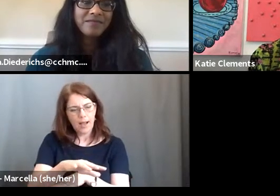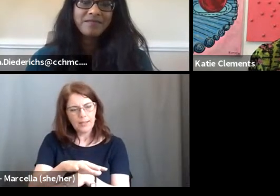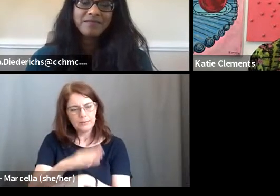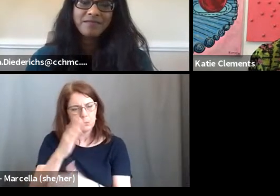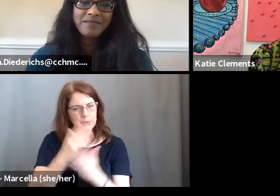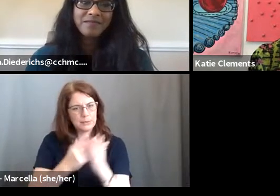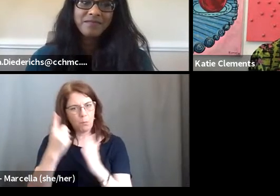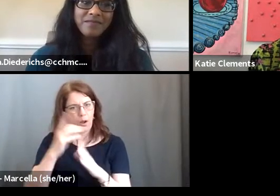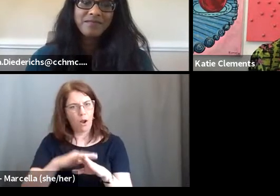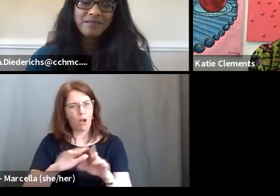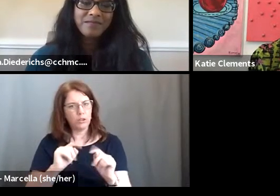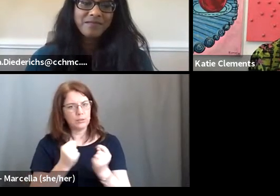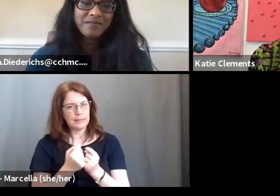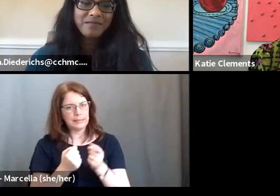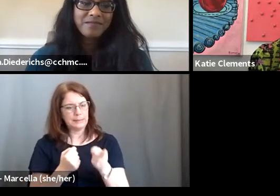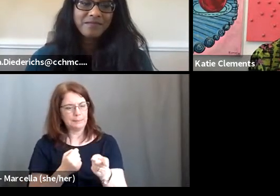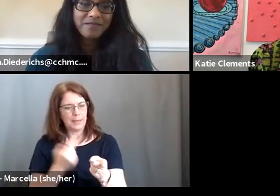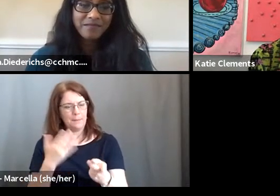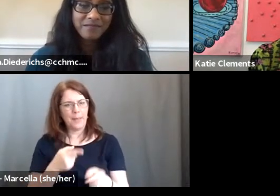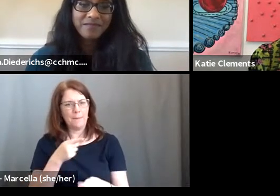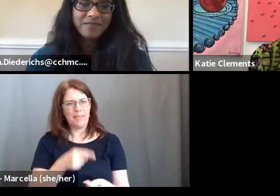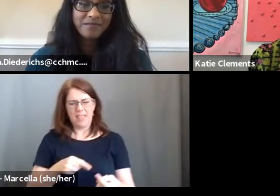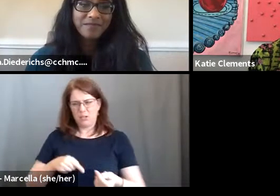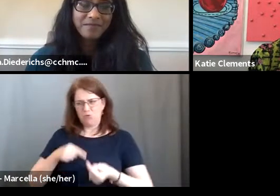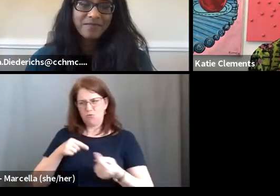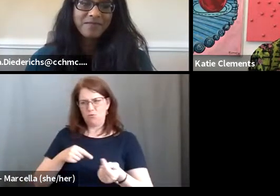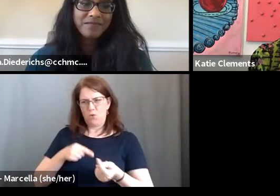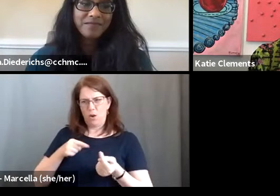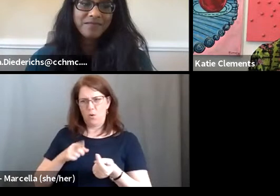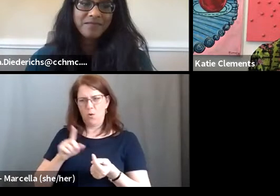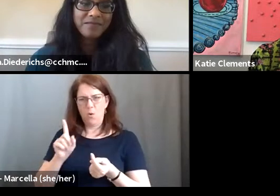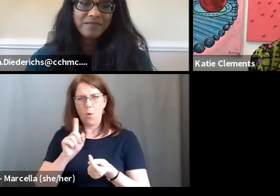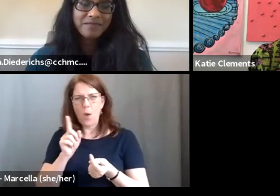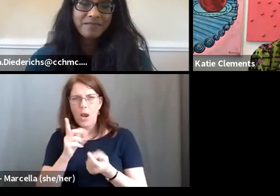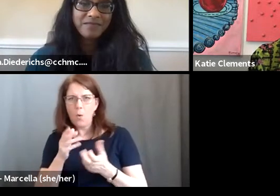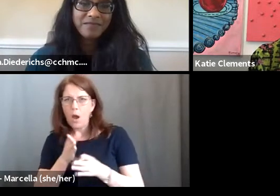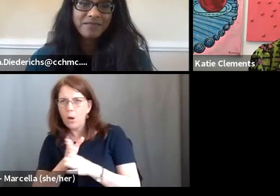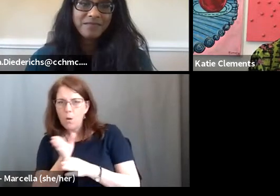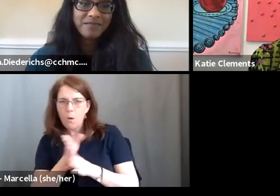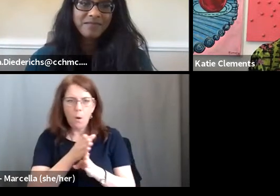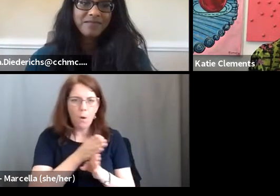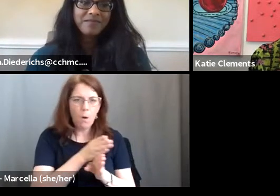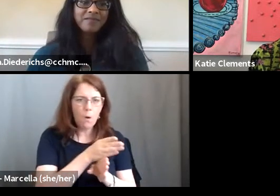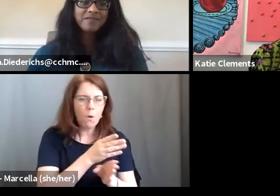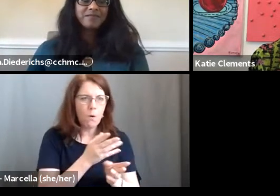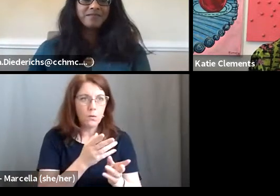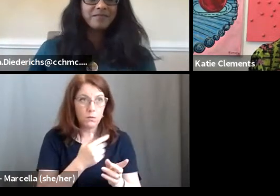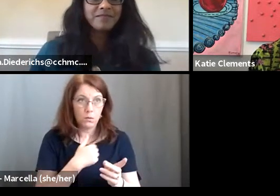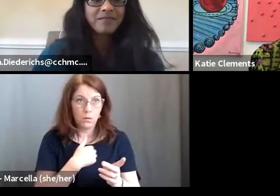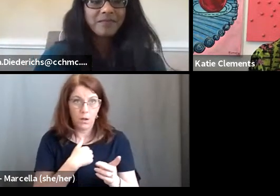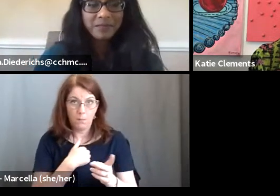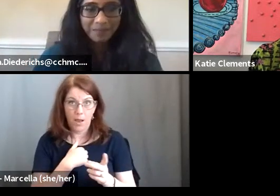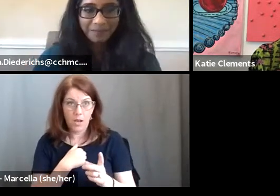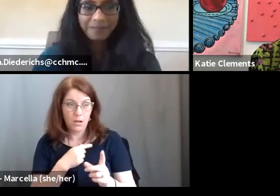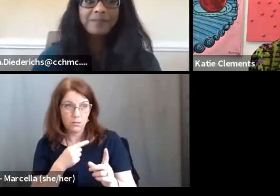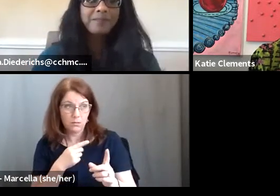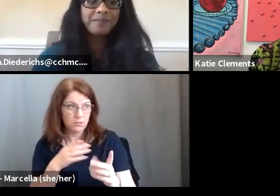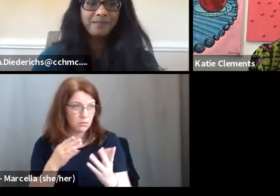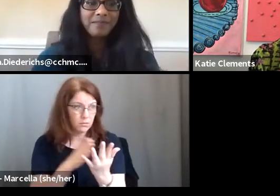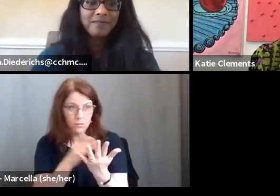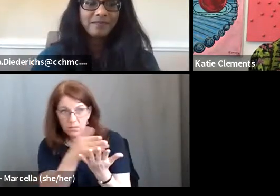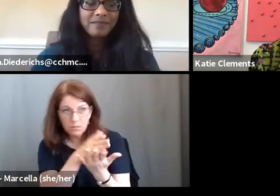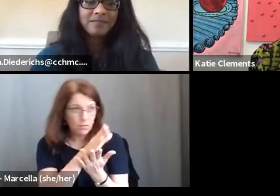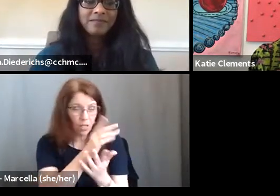on your team who might be struggling with their career path? They might be looking at like, hey, am I going after the right thing here?